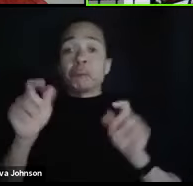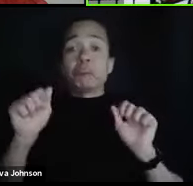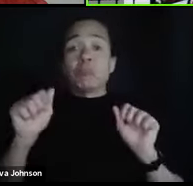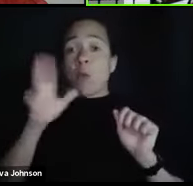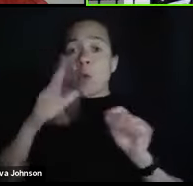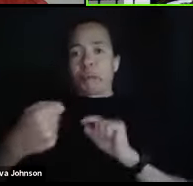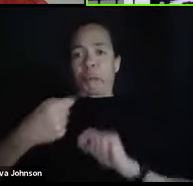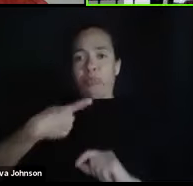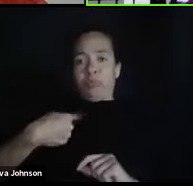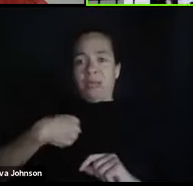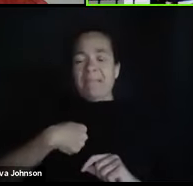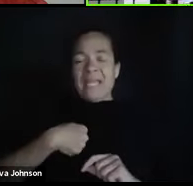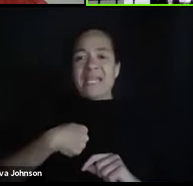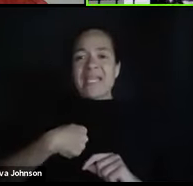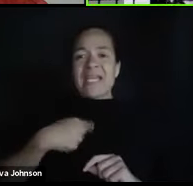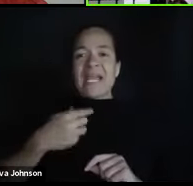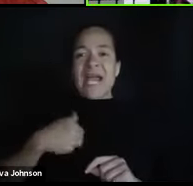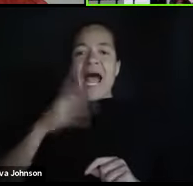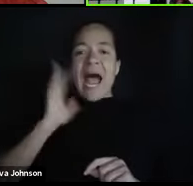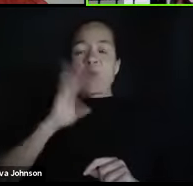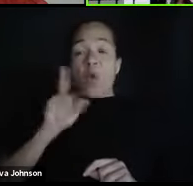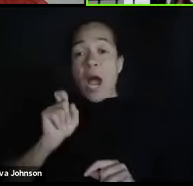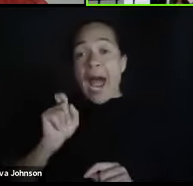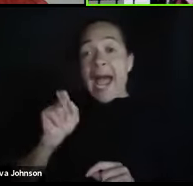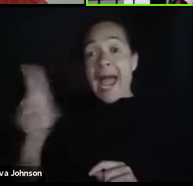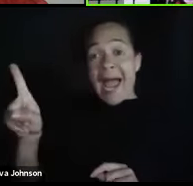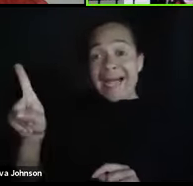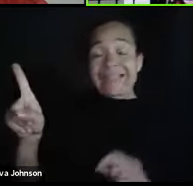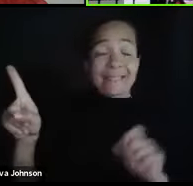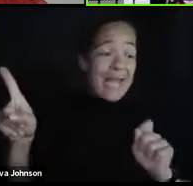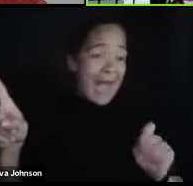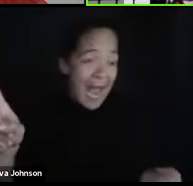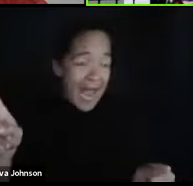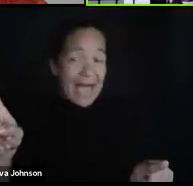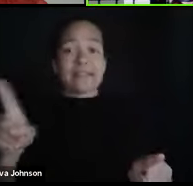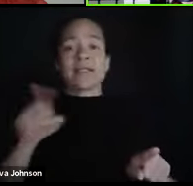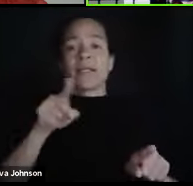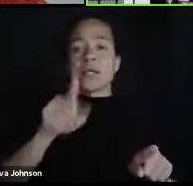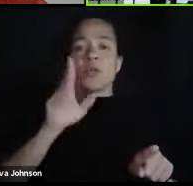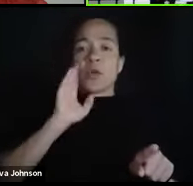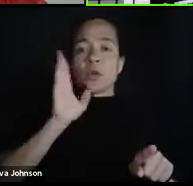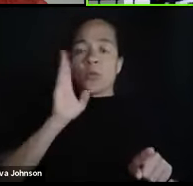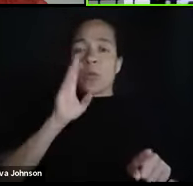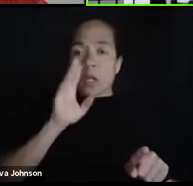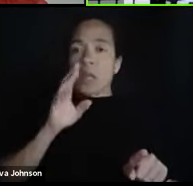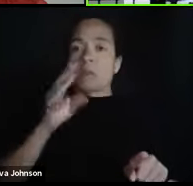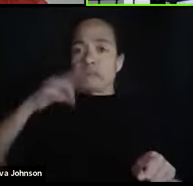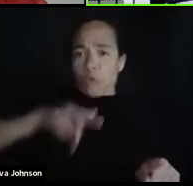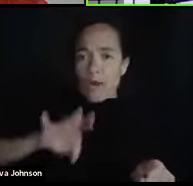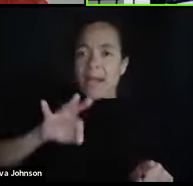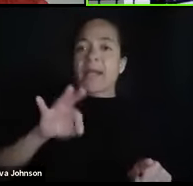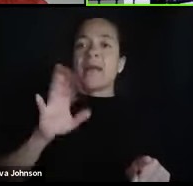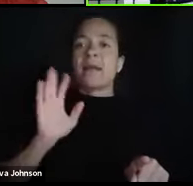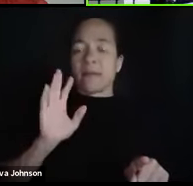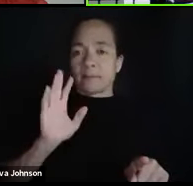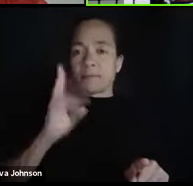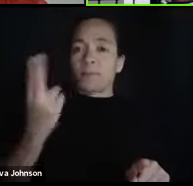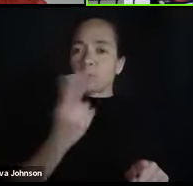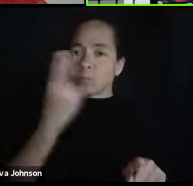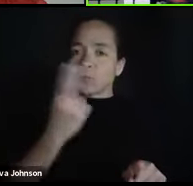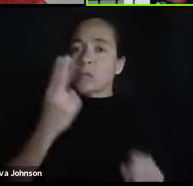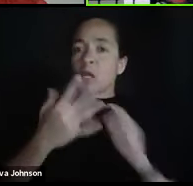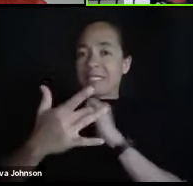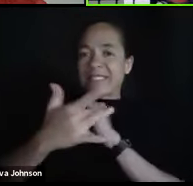me. I will ask questions for which you will get credit for using technology